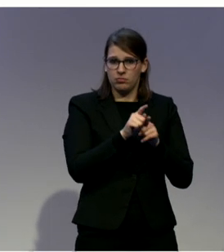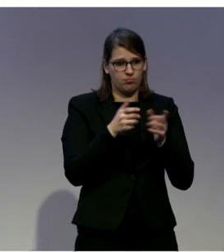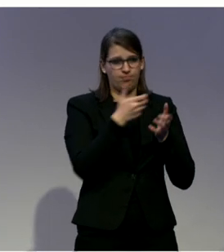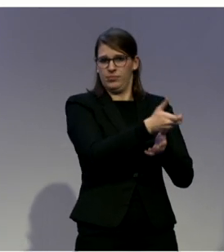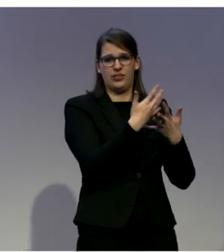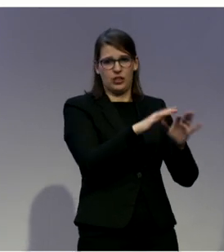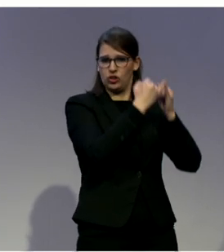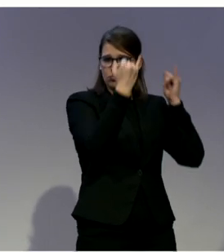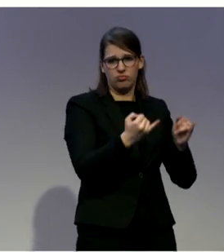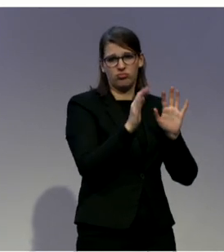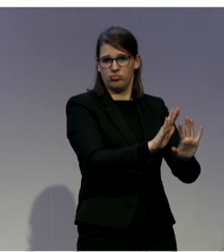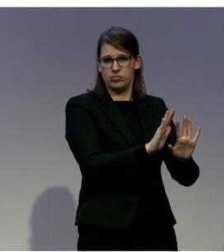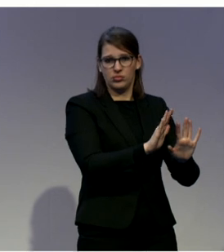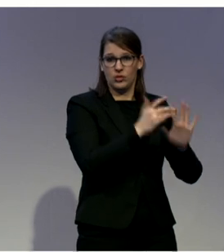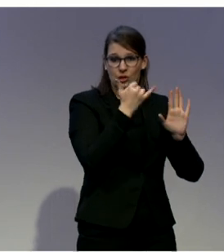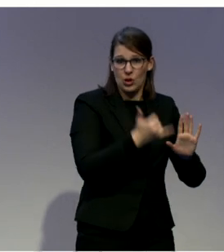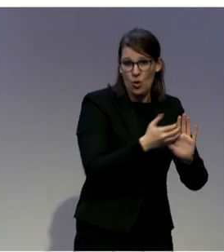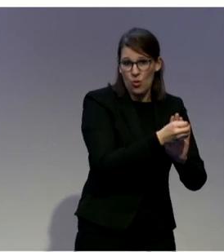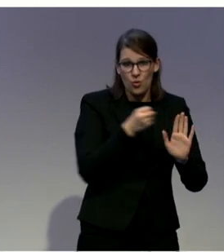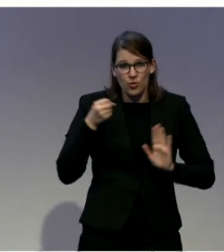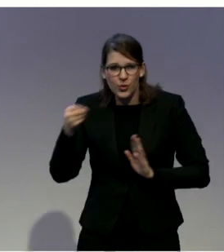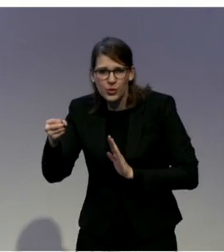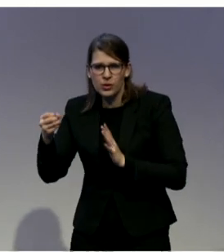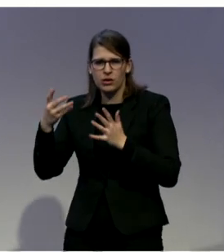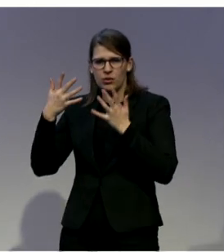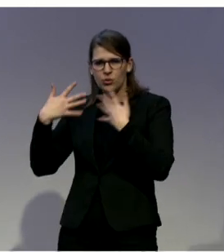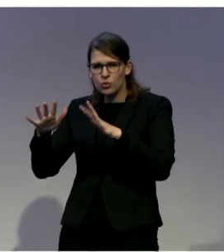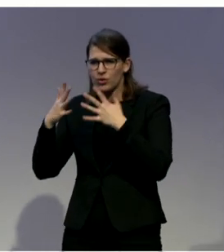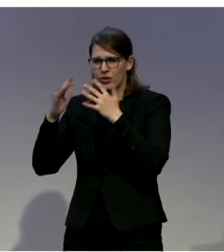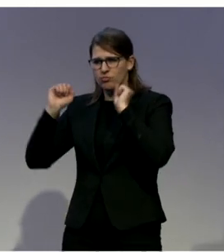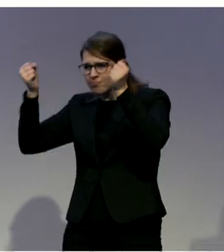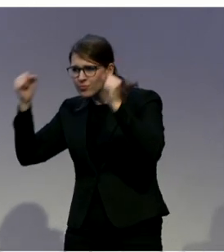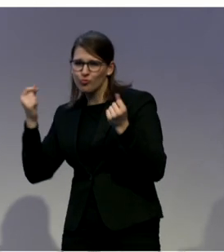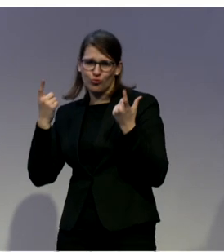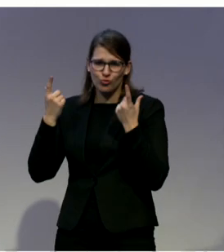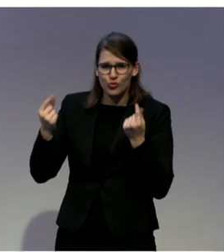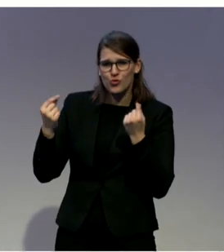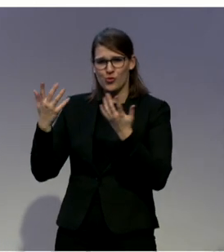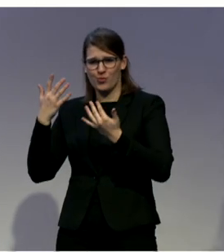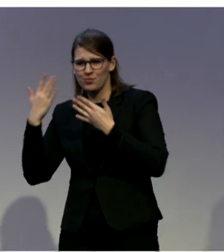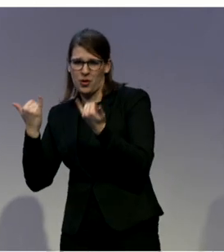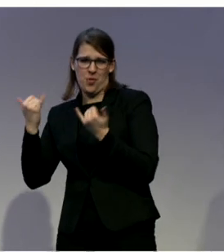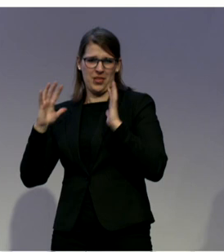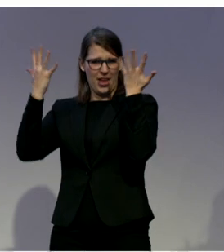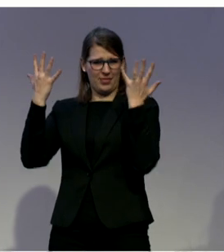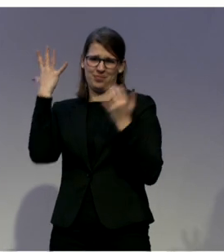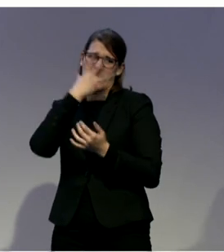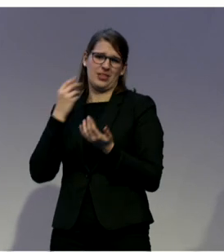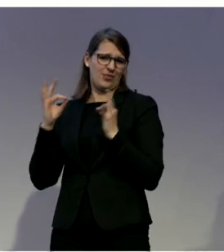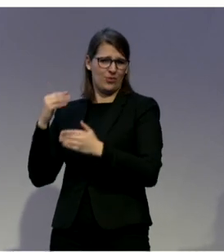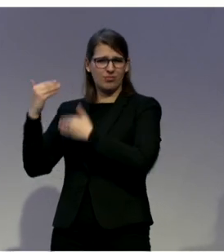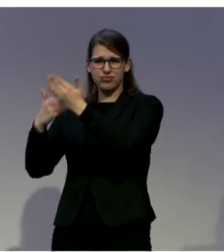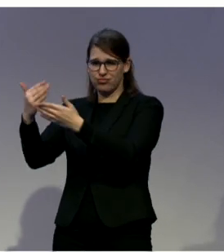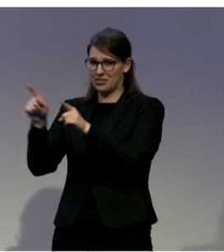activities, living fulfilled life. It's just the beginning. And next year, we'll talk about their